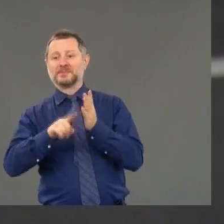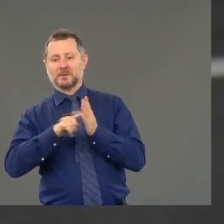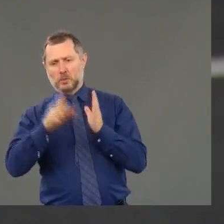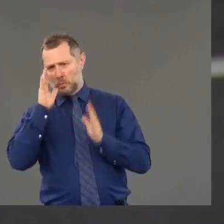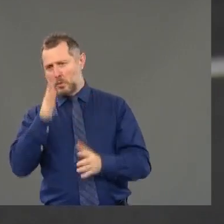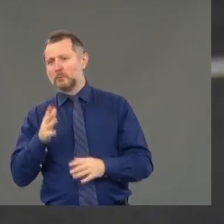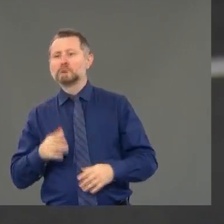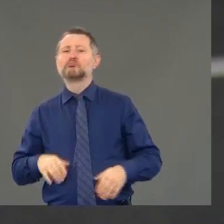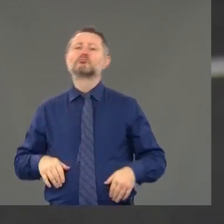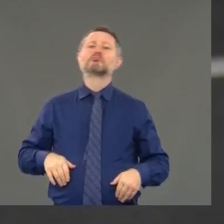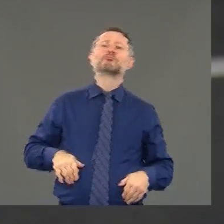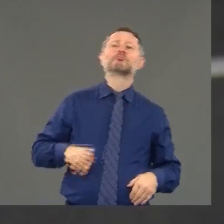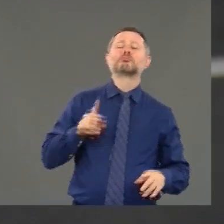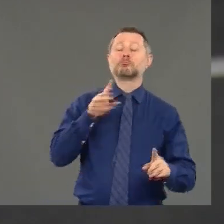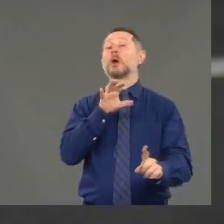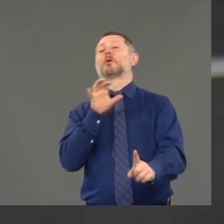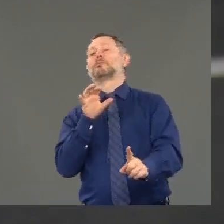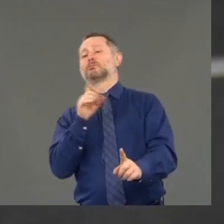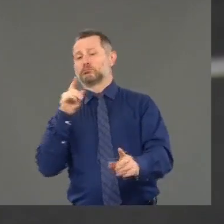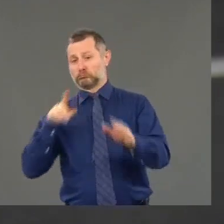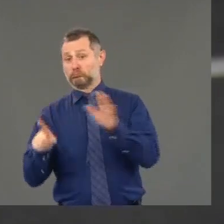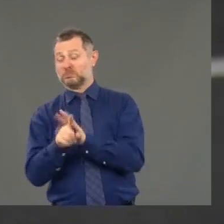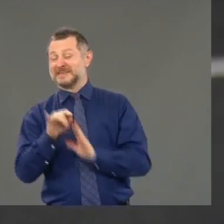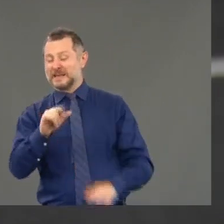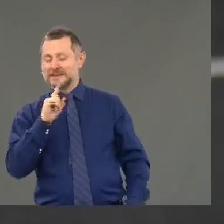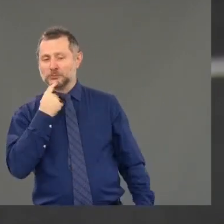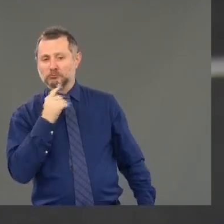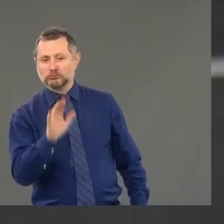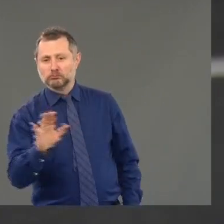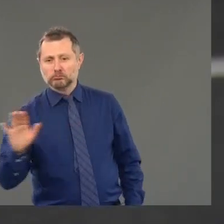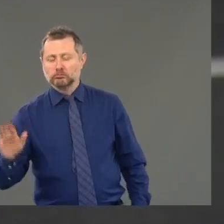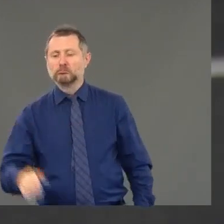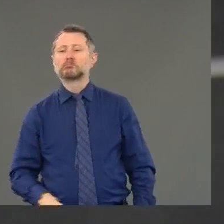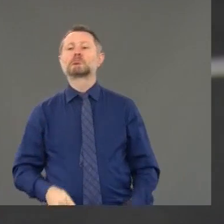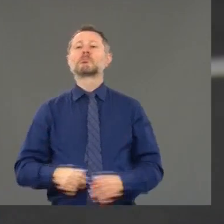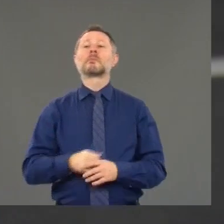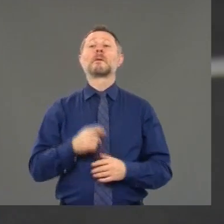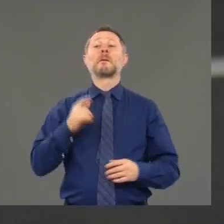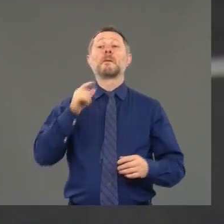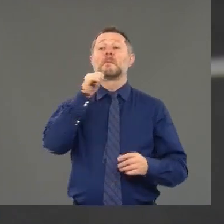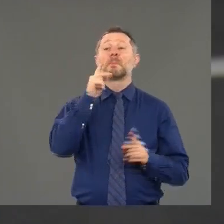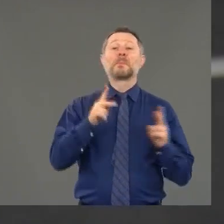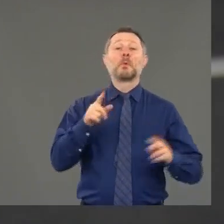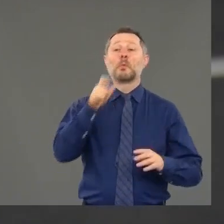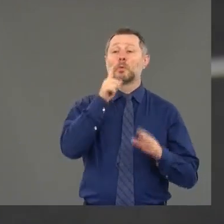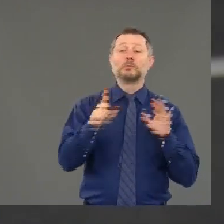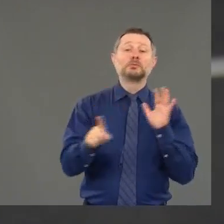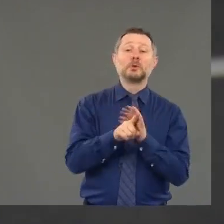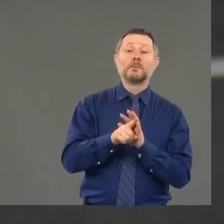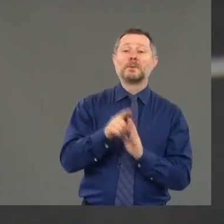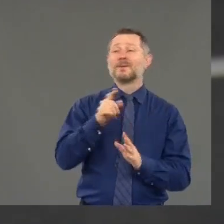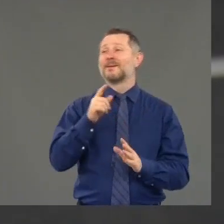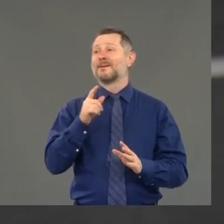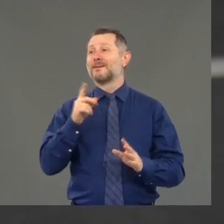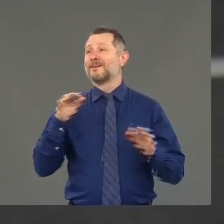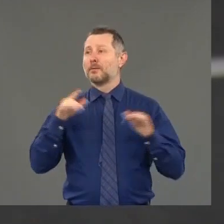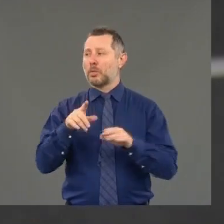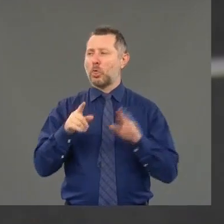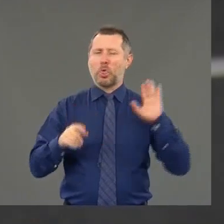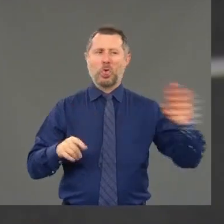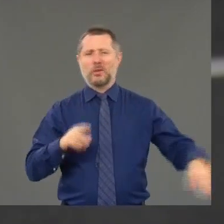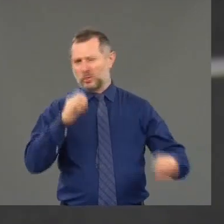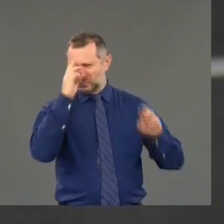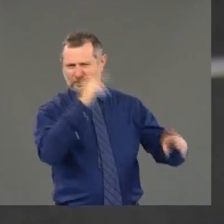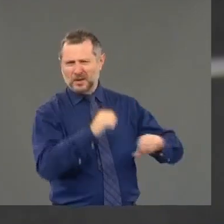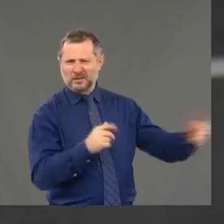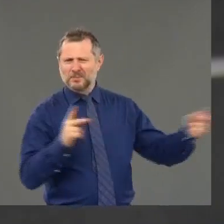And this was a very serious sanction. And even their patrons don't respect it. That's what's that's what's interesting here.